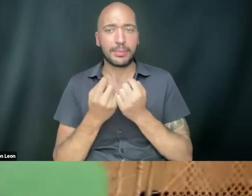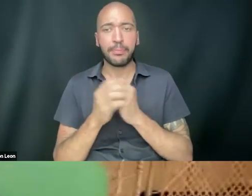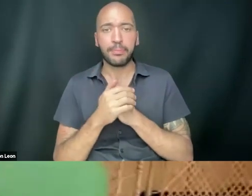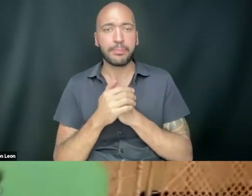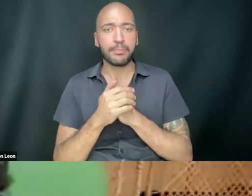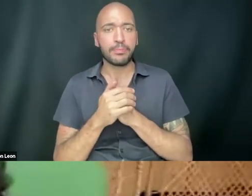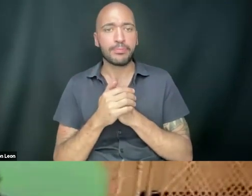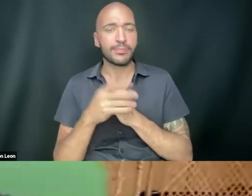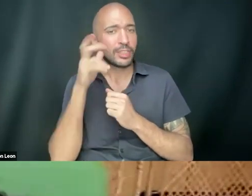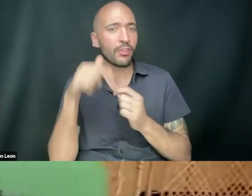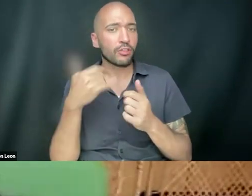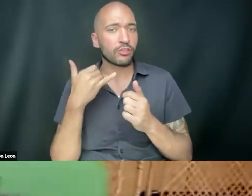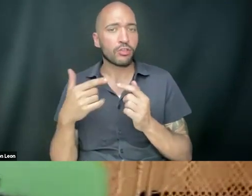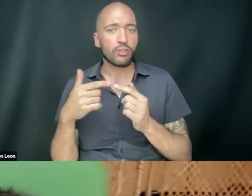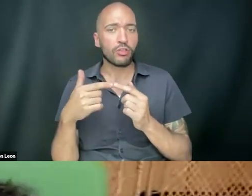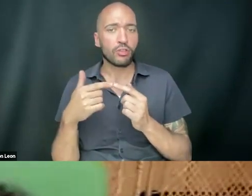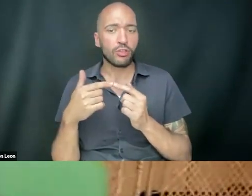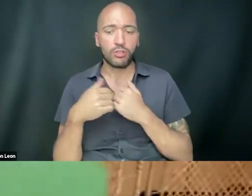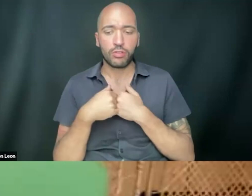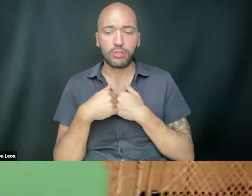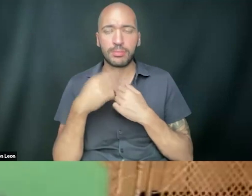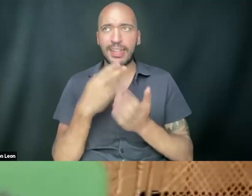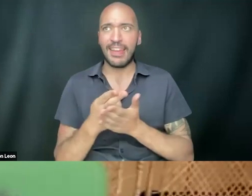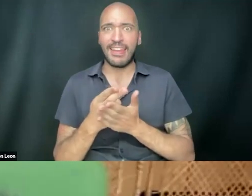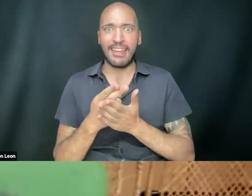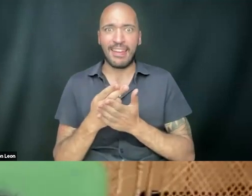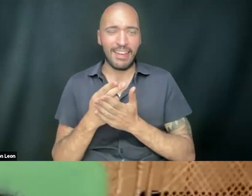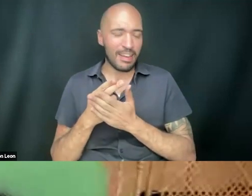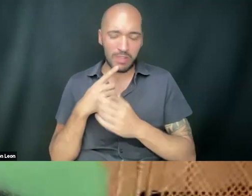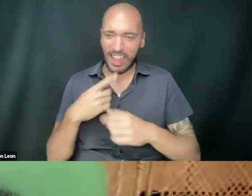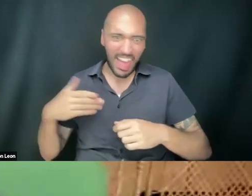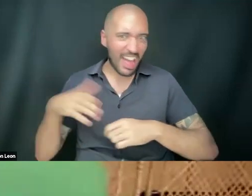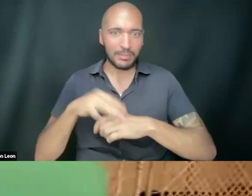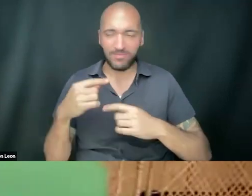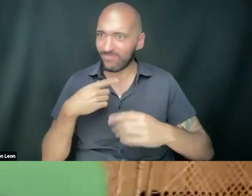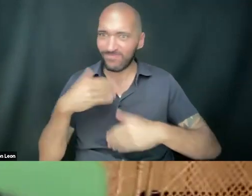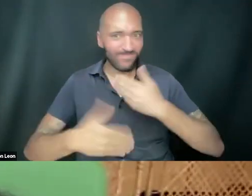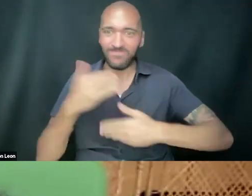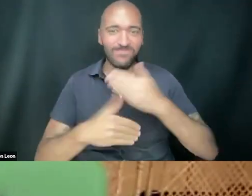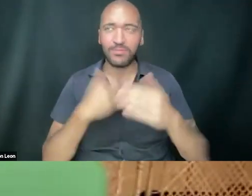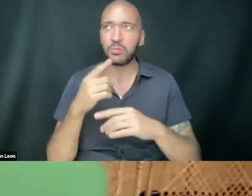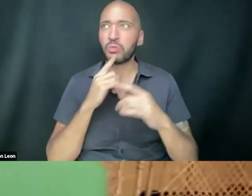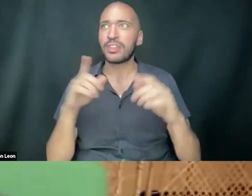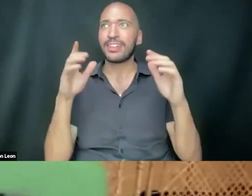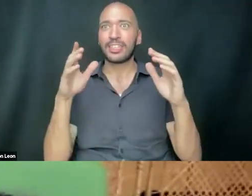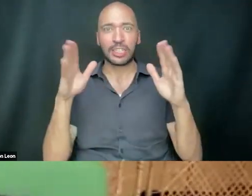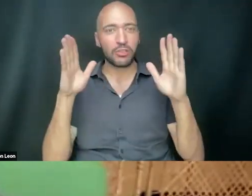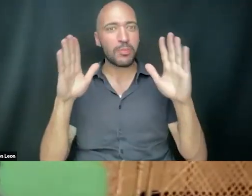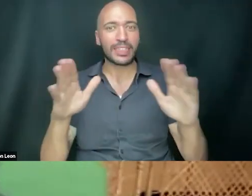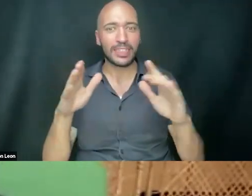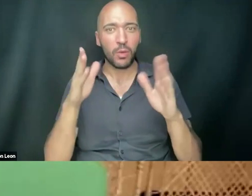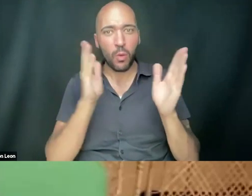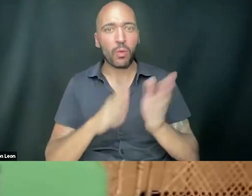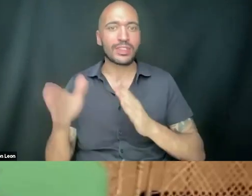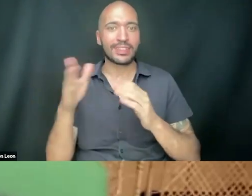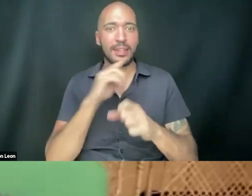heeding the call and being on it. I mean, they just were so incredibly, like, organized and